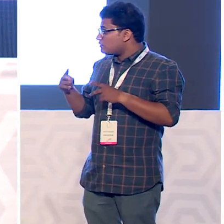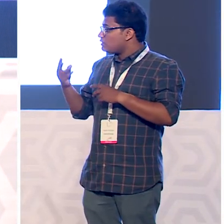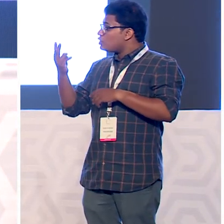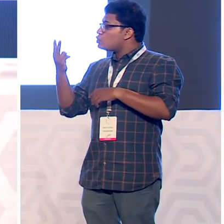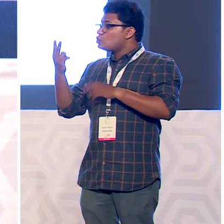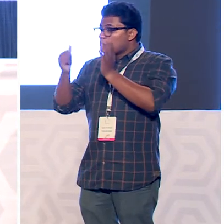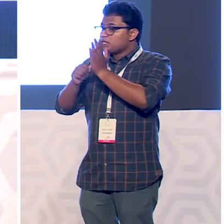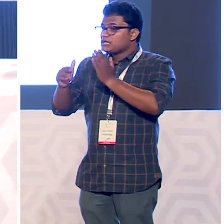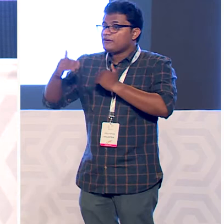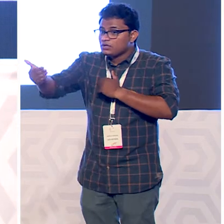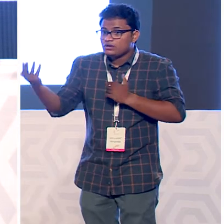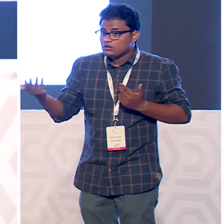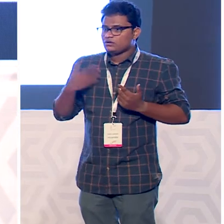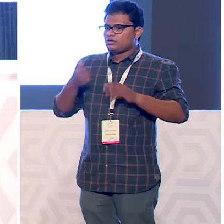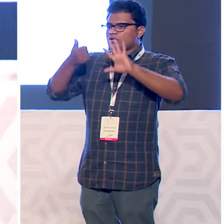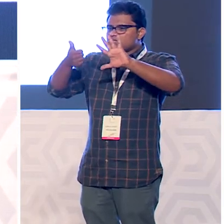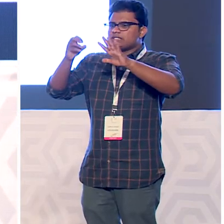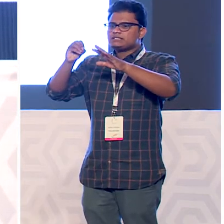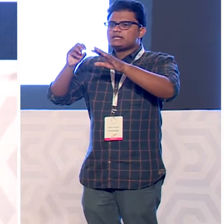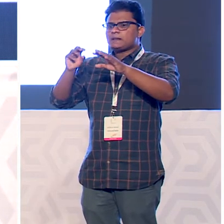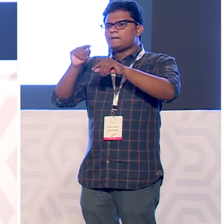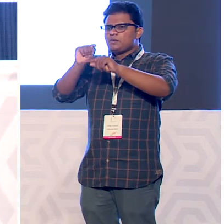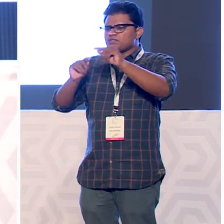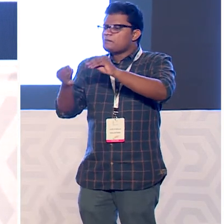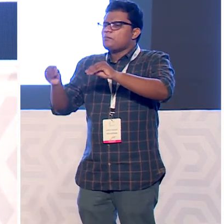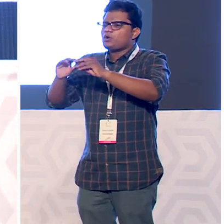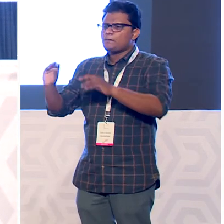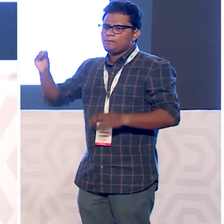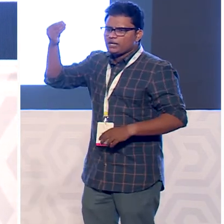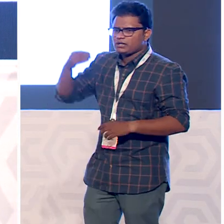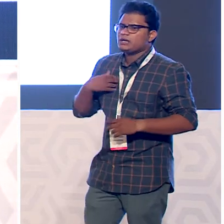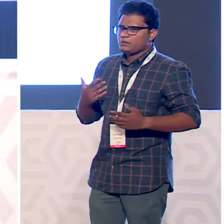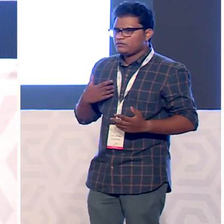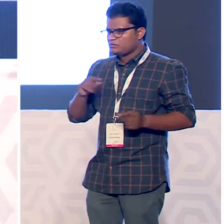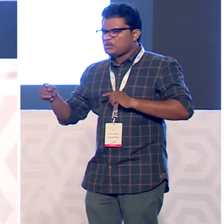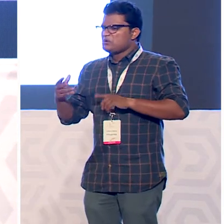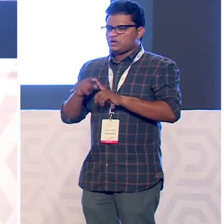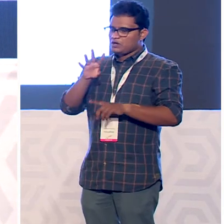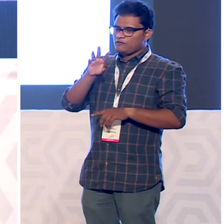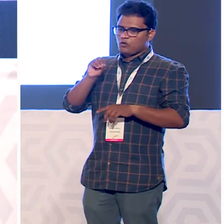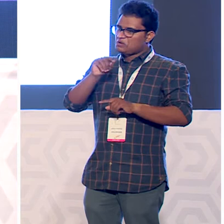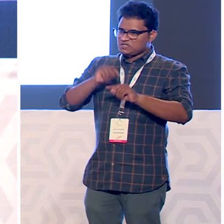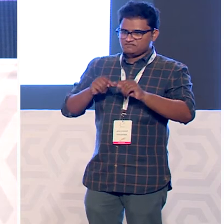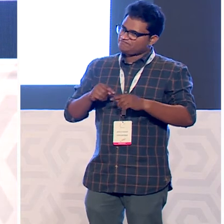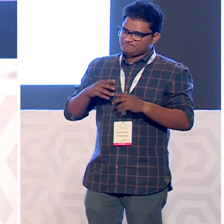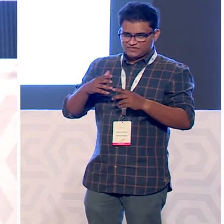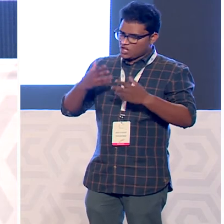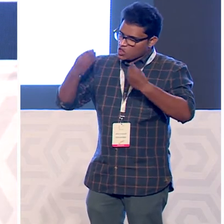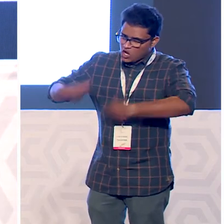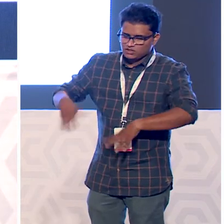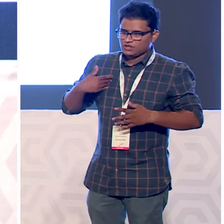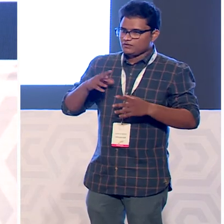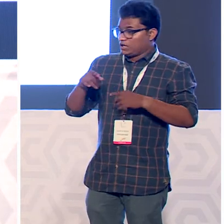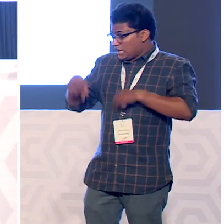months time i regained 60 percent of the mobility that i had and i lost 40 percent forever so whatever that 60